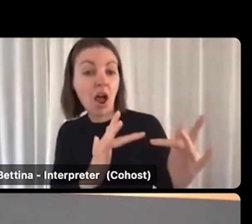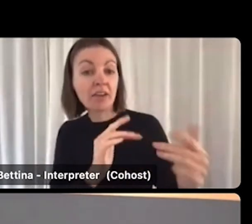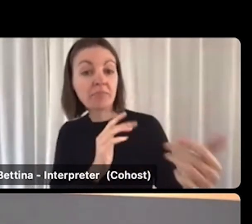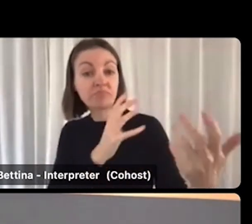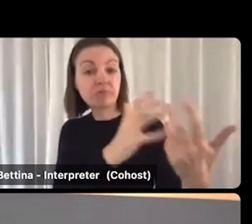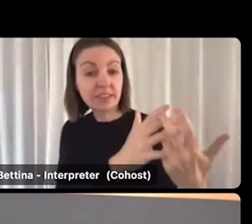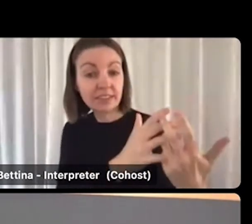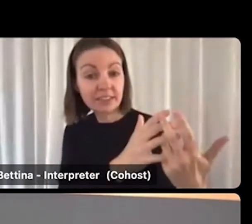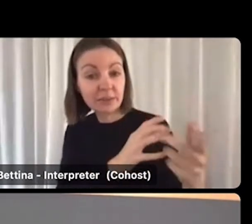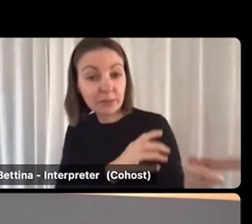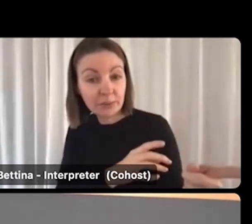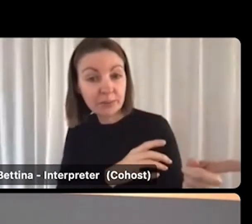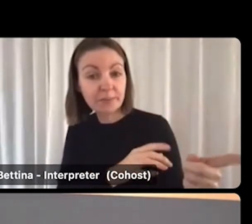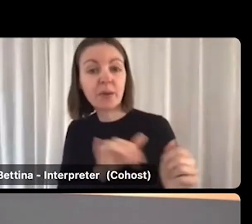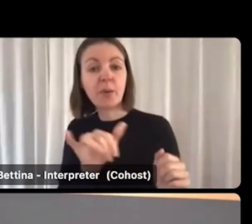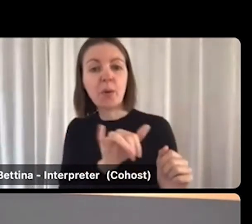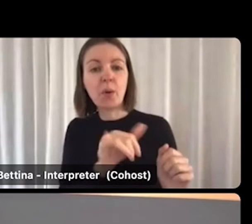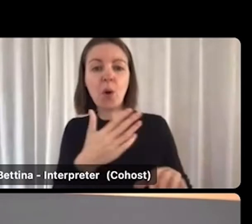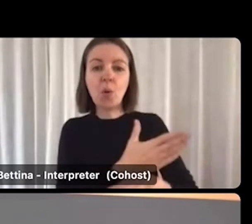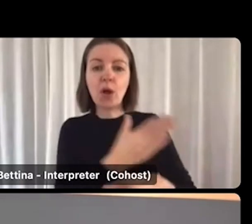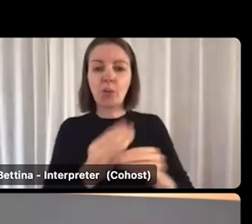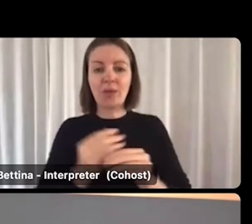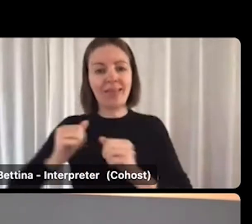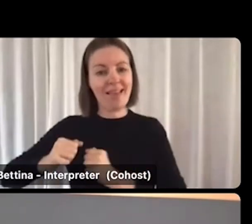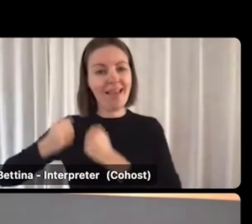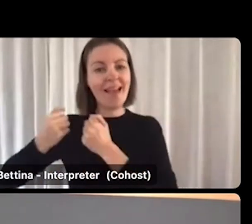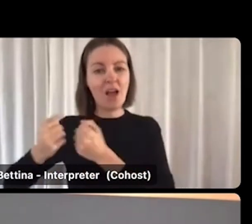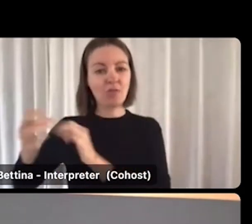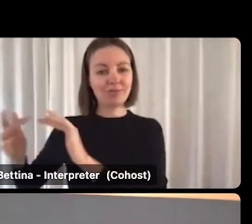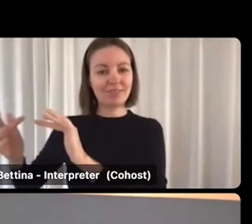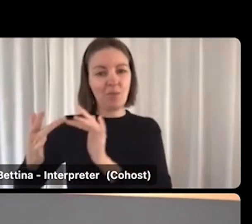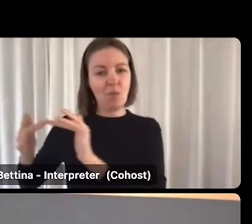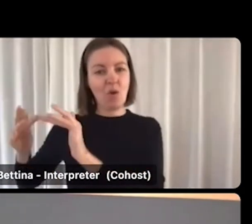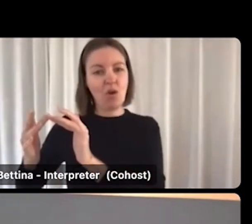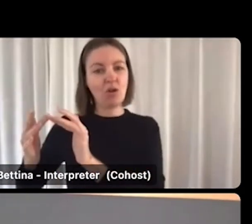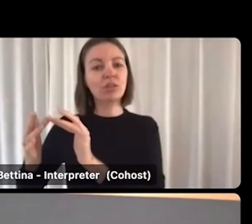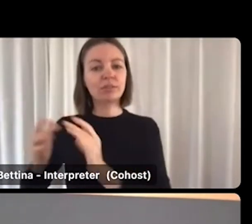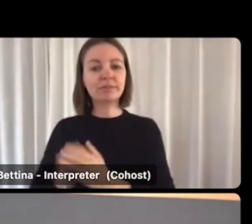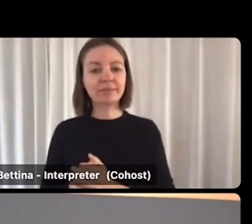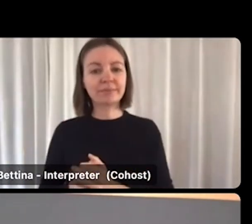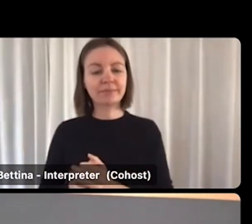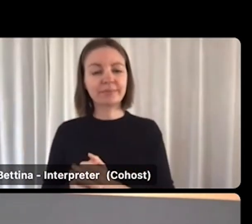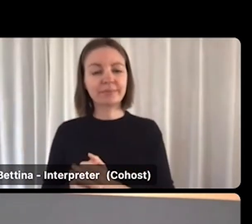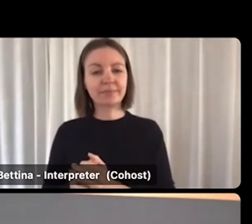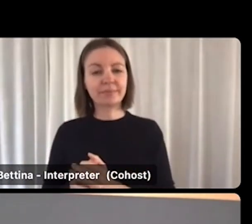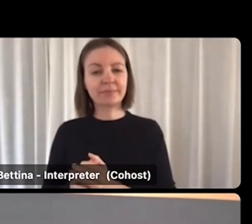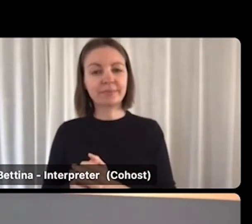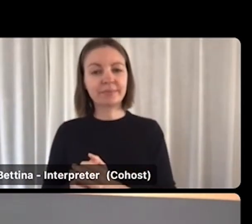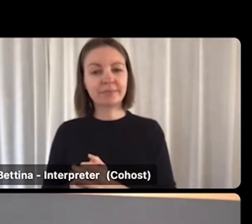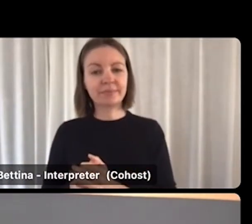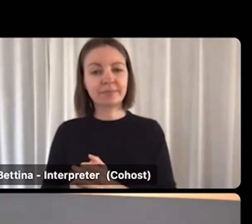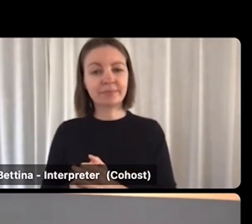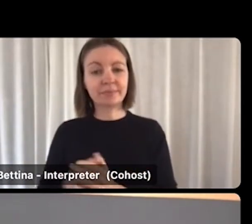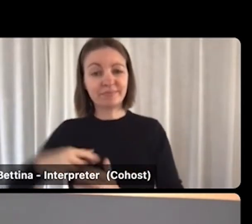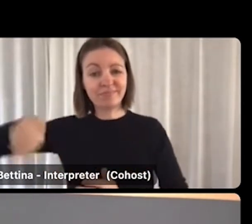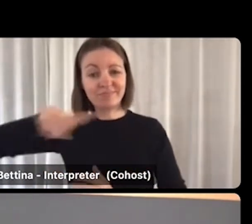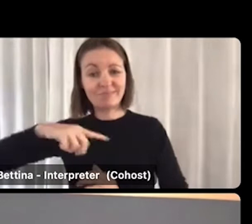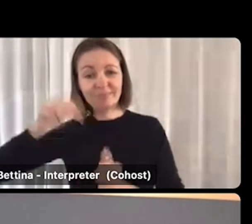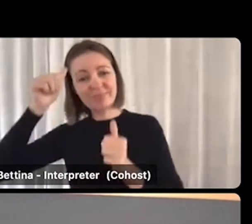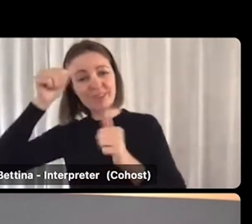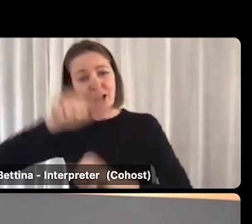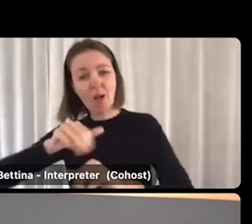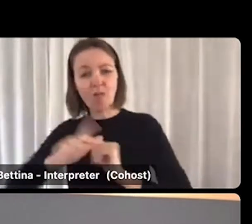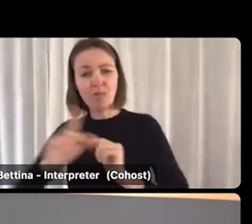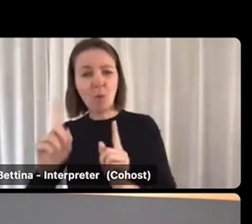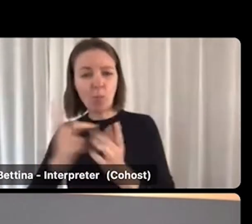or if working with our provider network would be better. And they're particularly knowledgeable about the range of programs and services